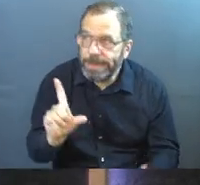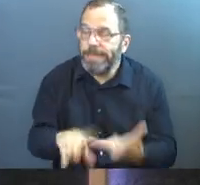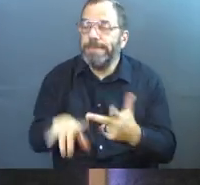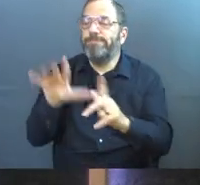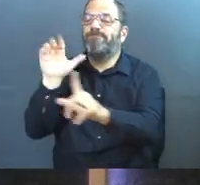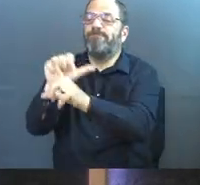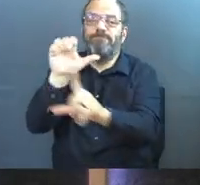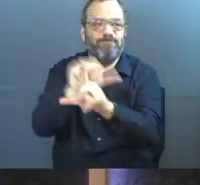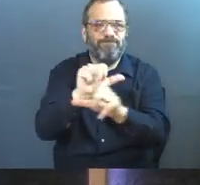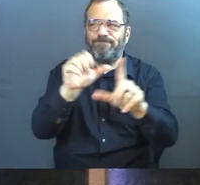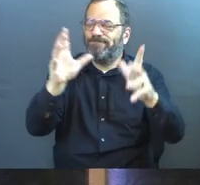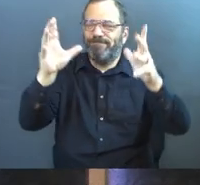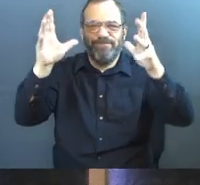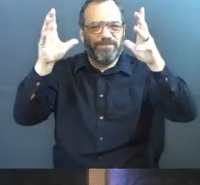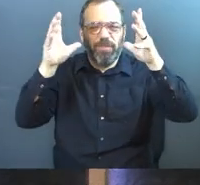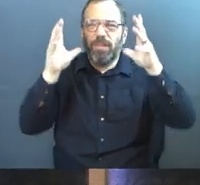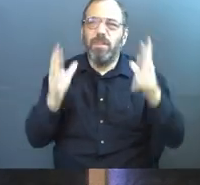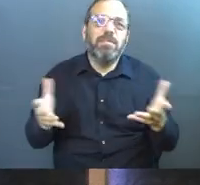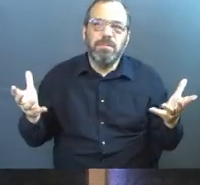entrap people with